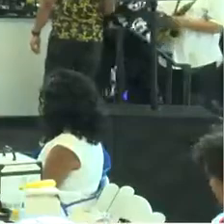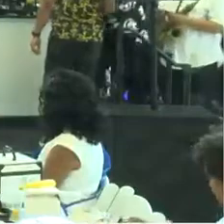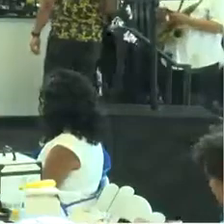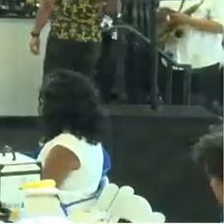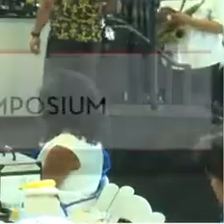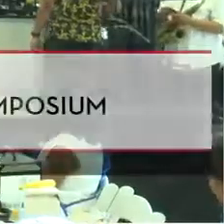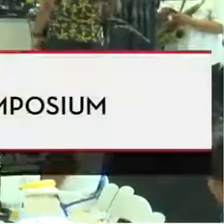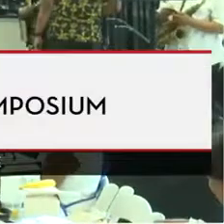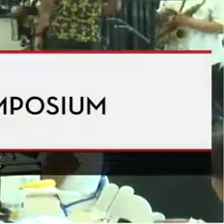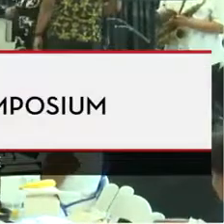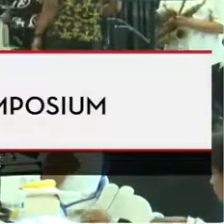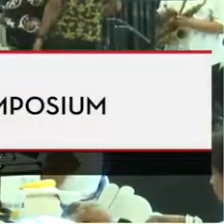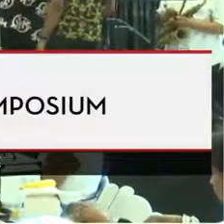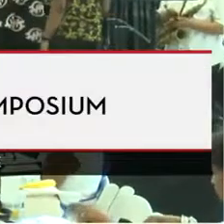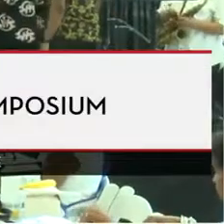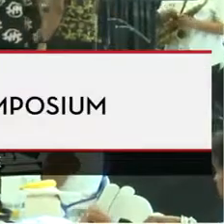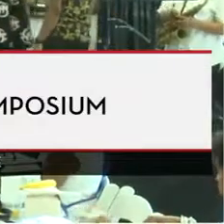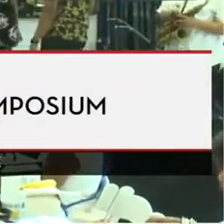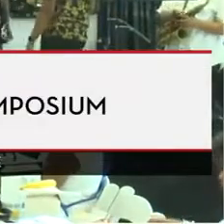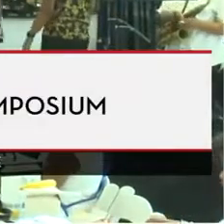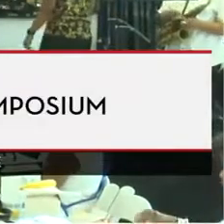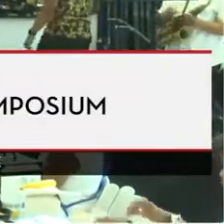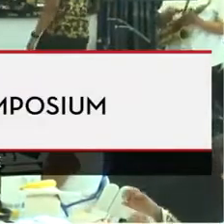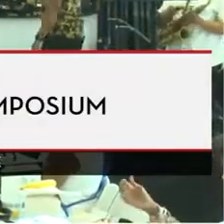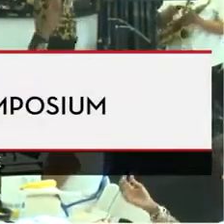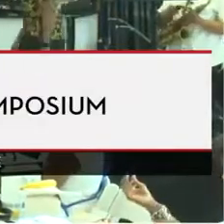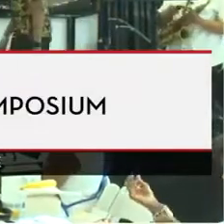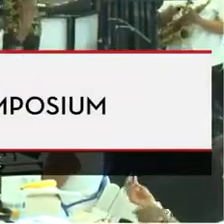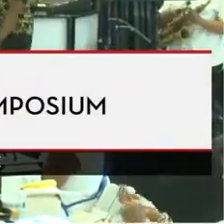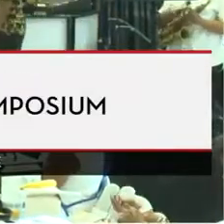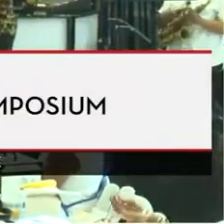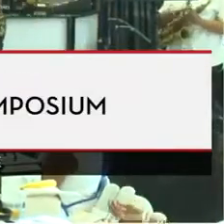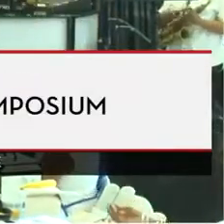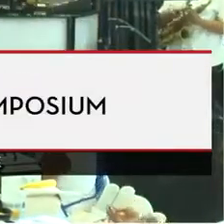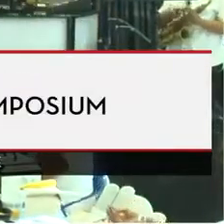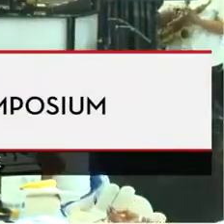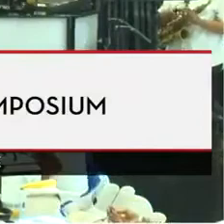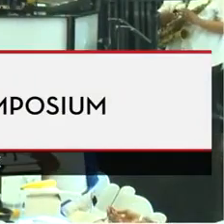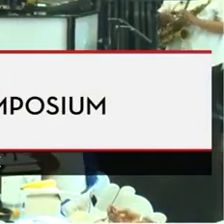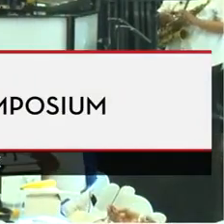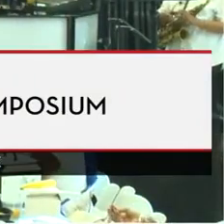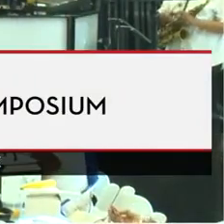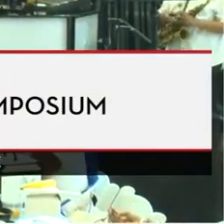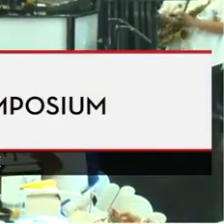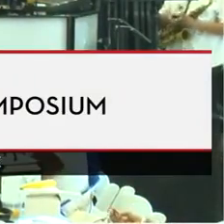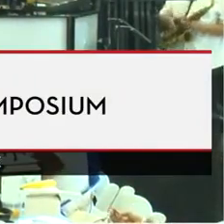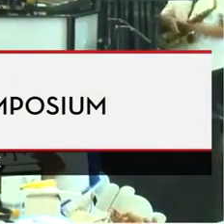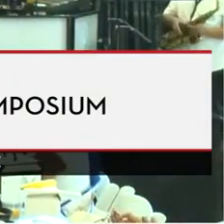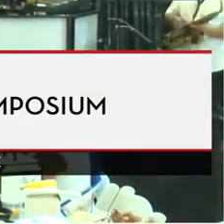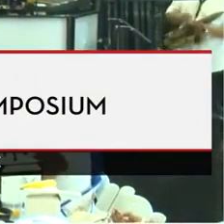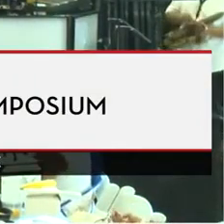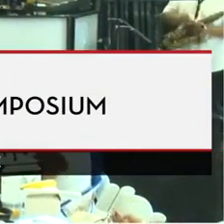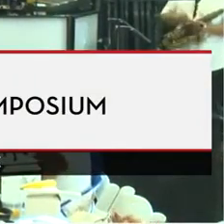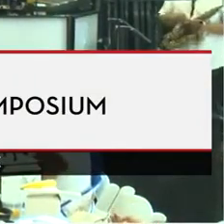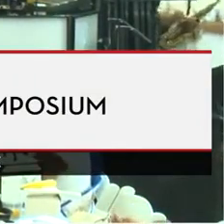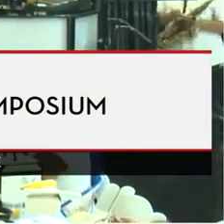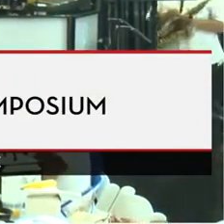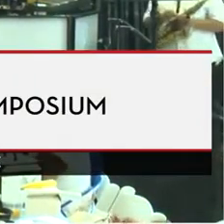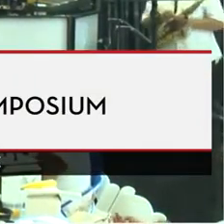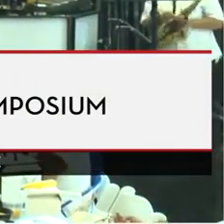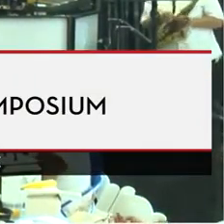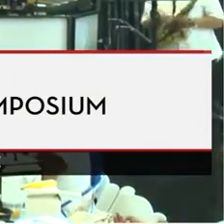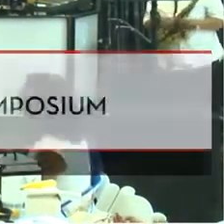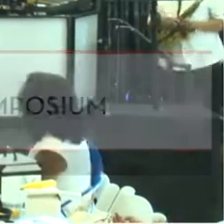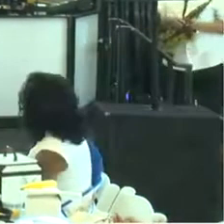All right, all right. It is that time. This next guest, I was going to introduce, but I think it's more appropriate that we have